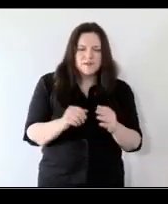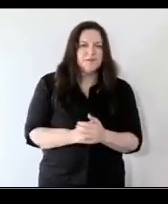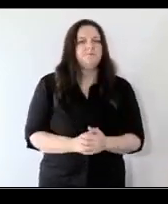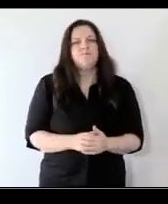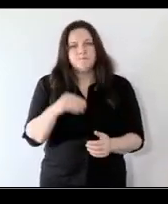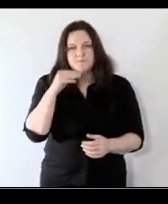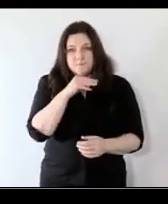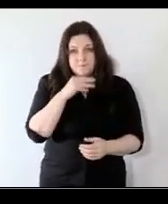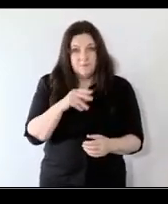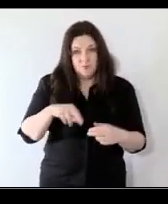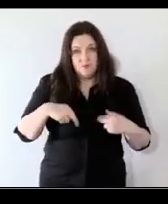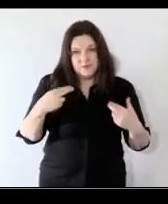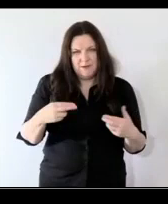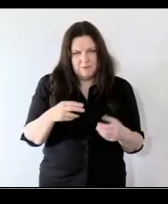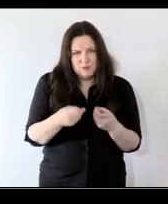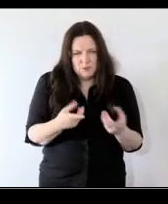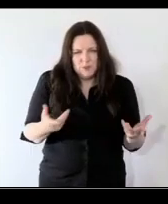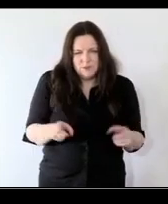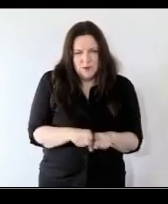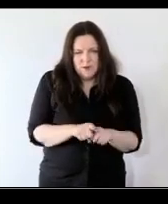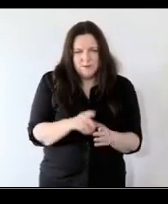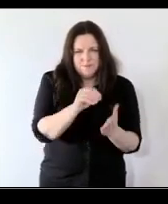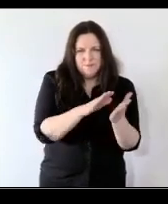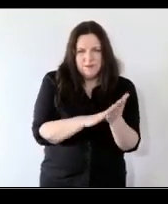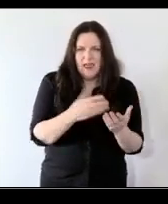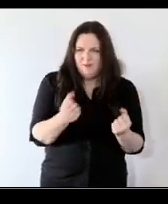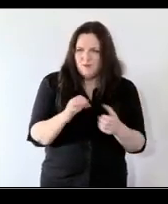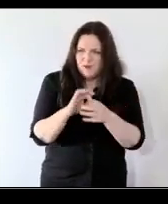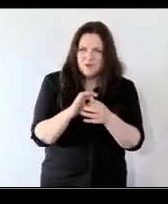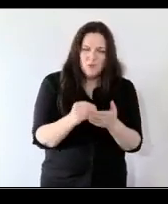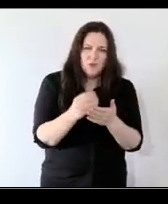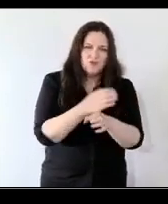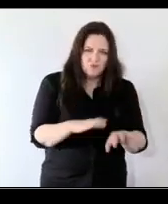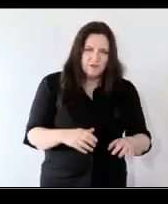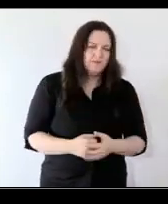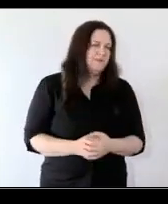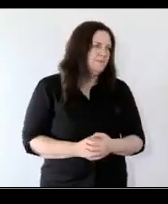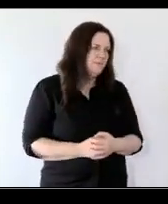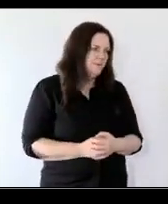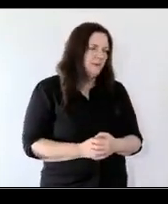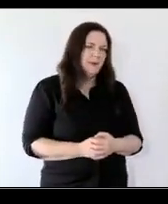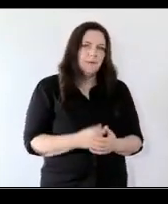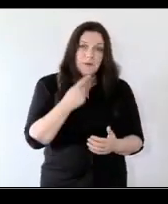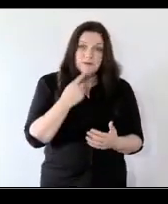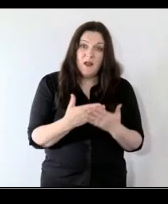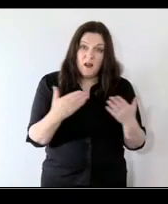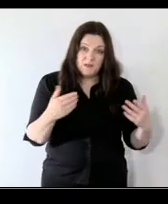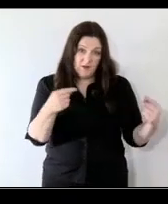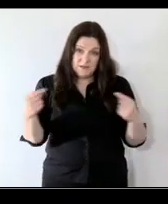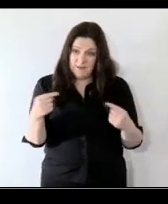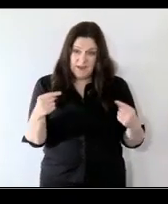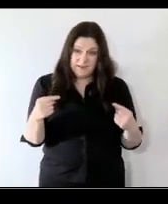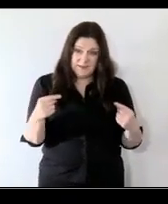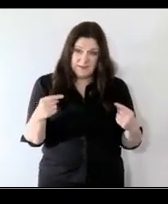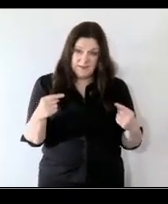it's really important that that's respectfully done with people that that have that relationship with children but actually much of our debate in child poverty